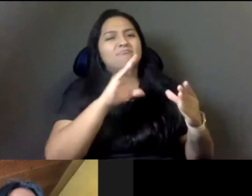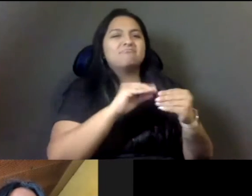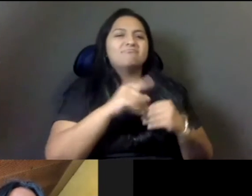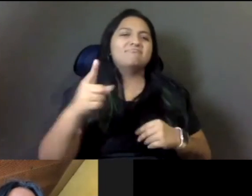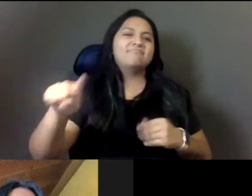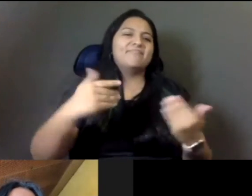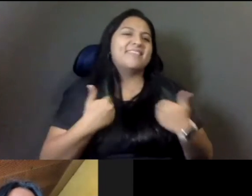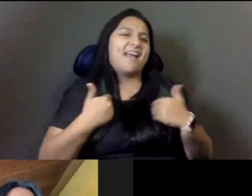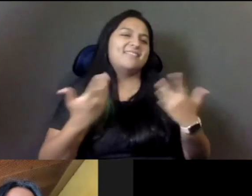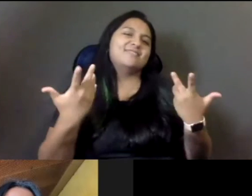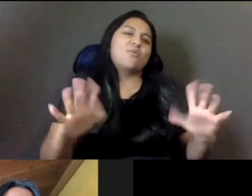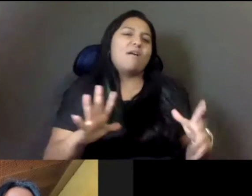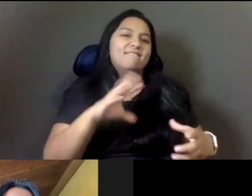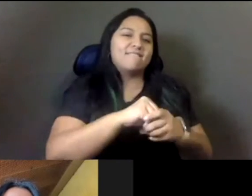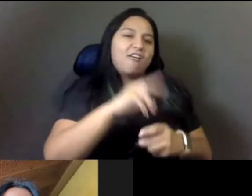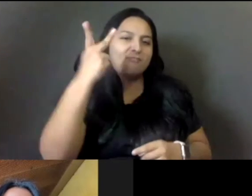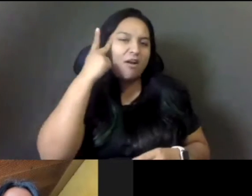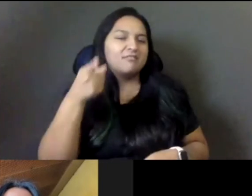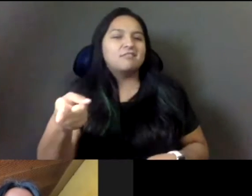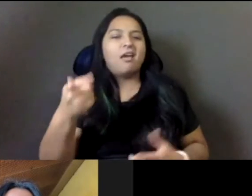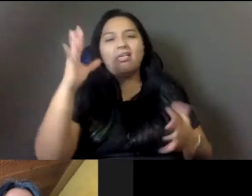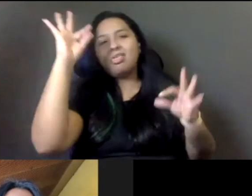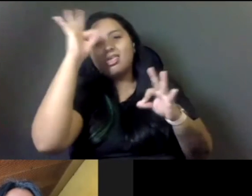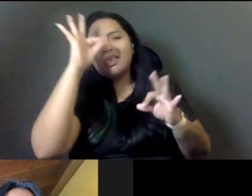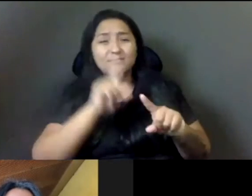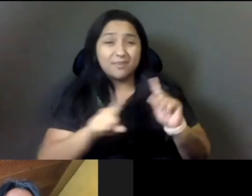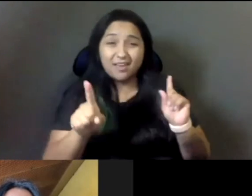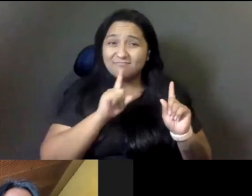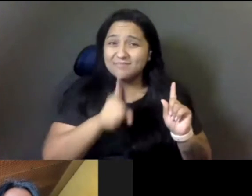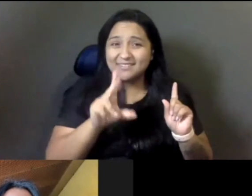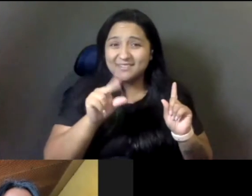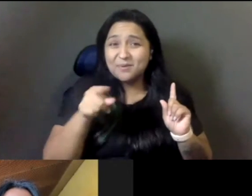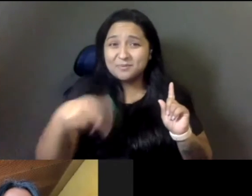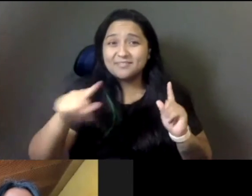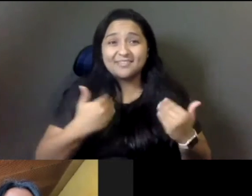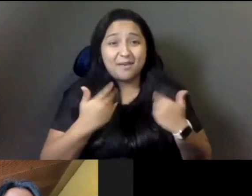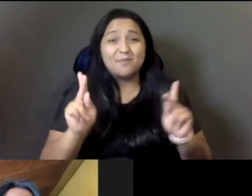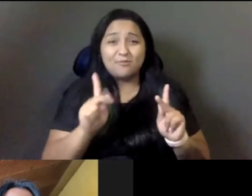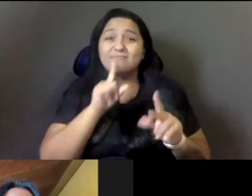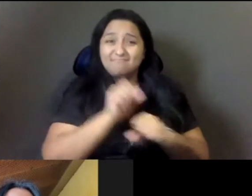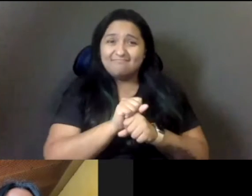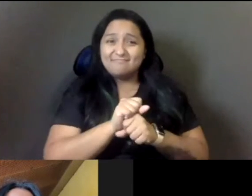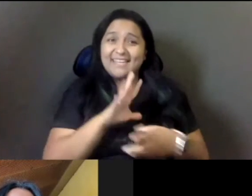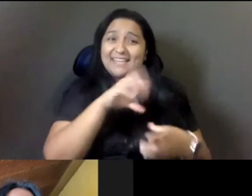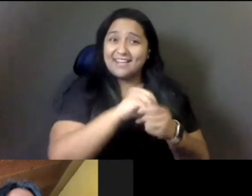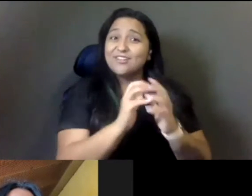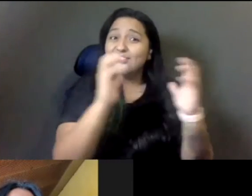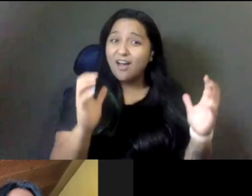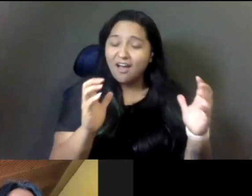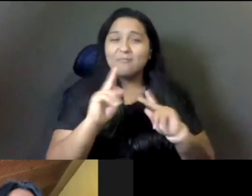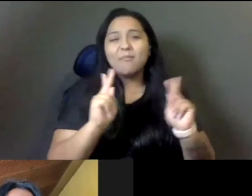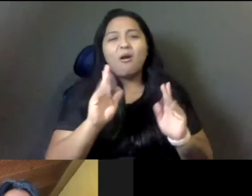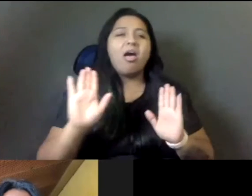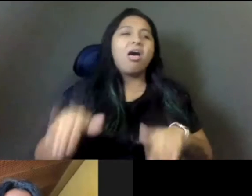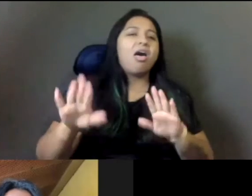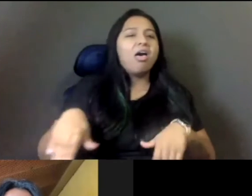happening. And the truth is, is our young communities are much more engaged than people actually, um, give them credit for. And they are the ones,